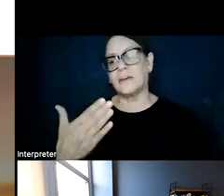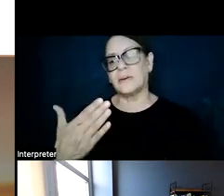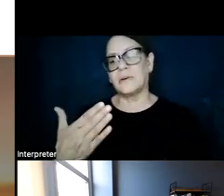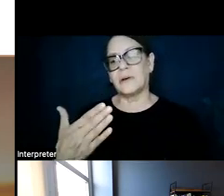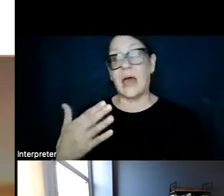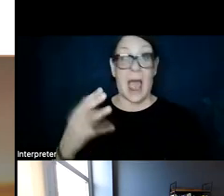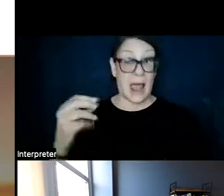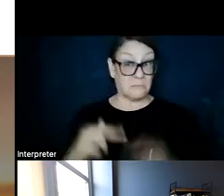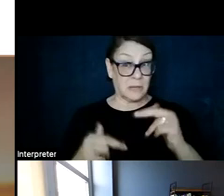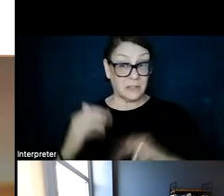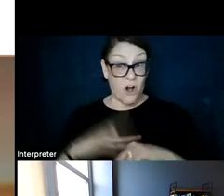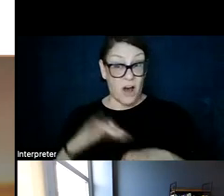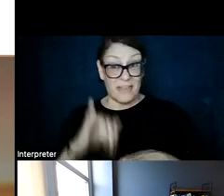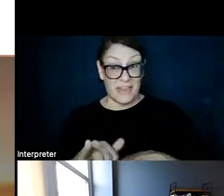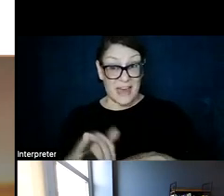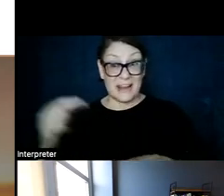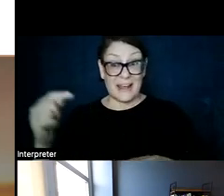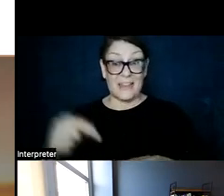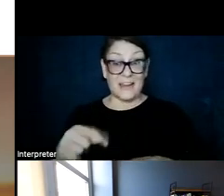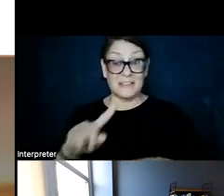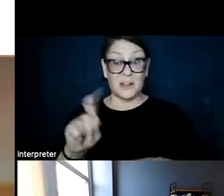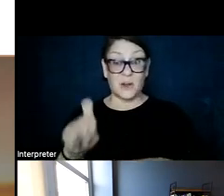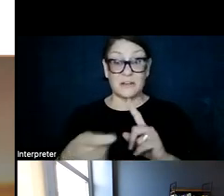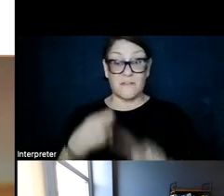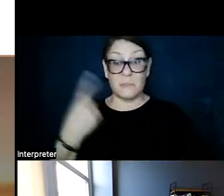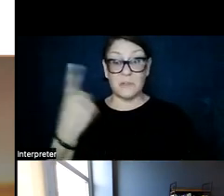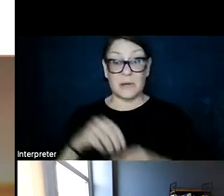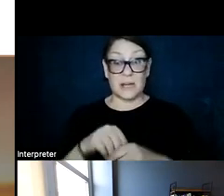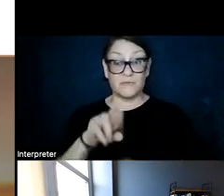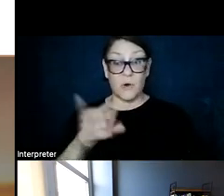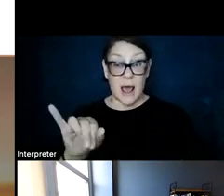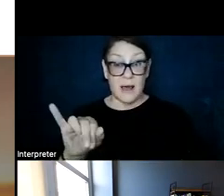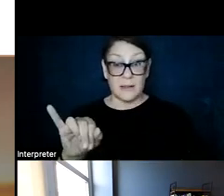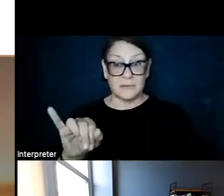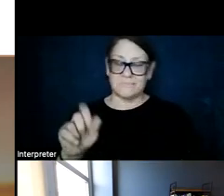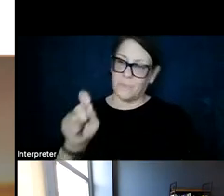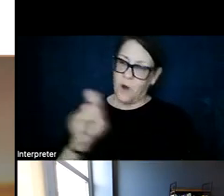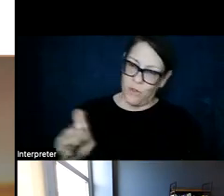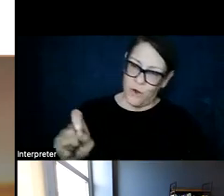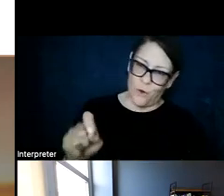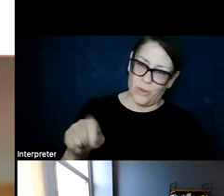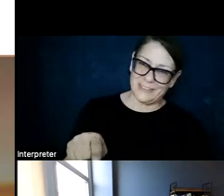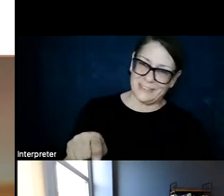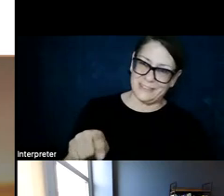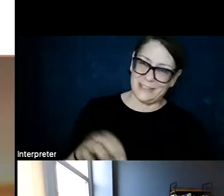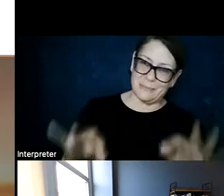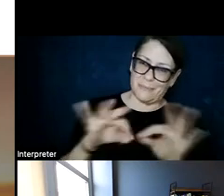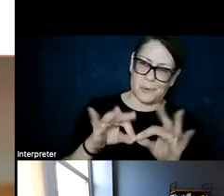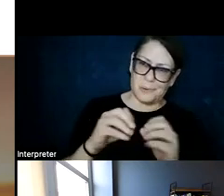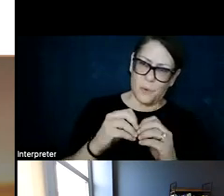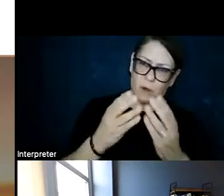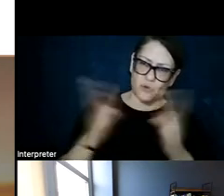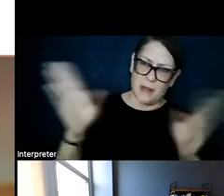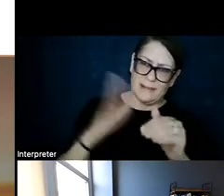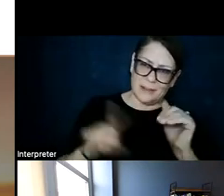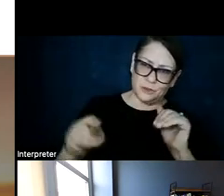building on that, this is the question coming from someone in Rhode Island, although this is relevant much more broadly than Rhode